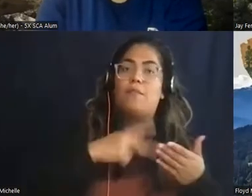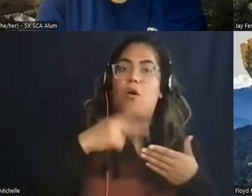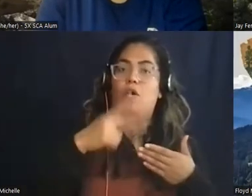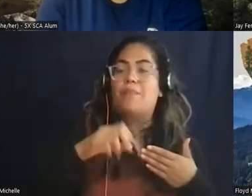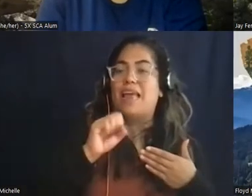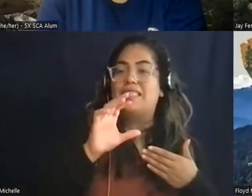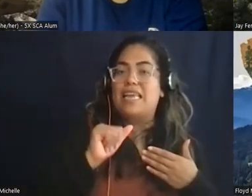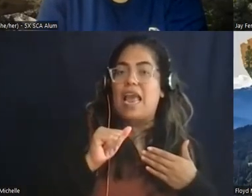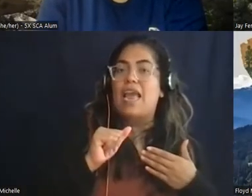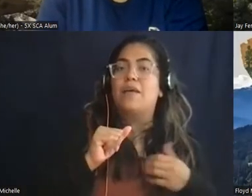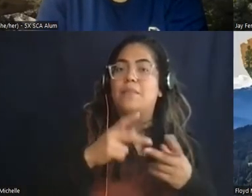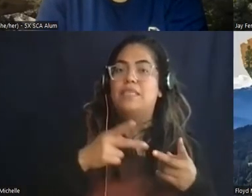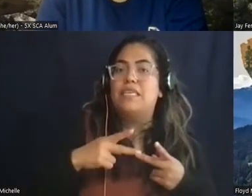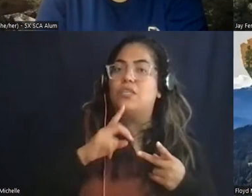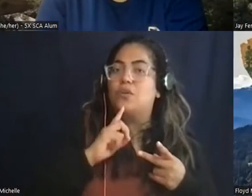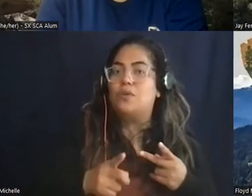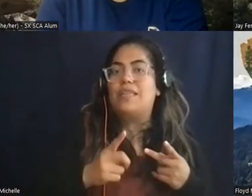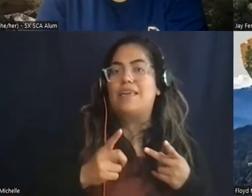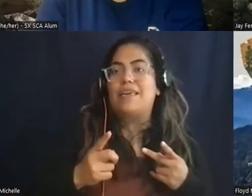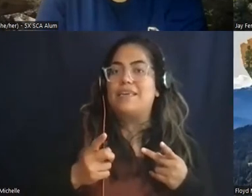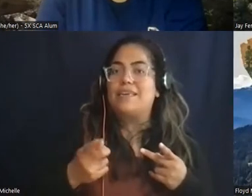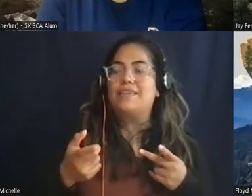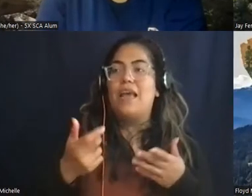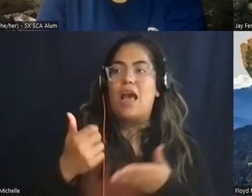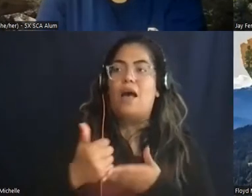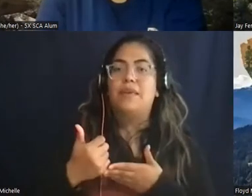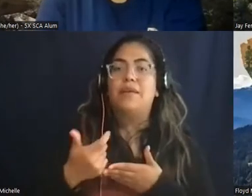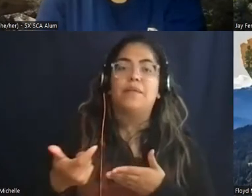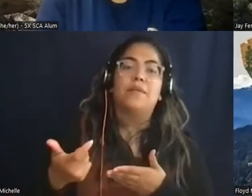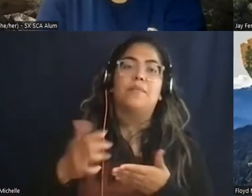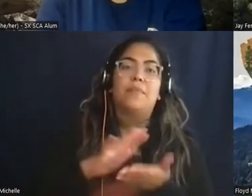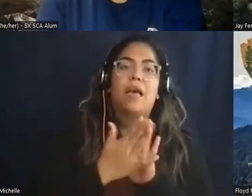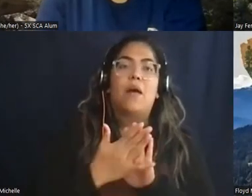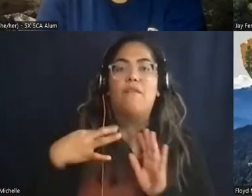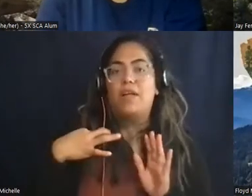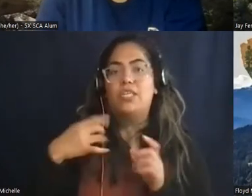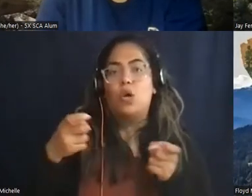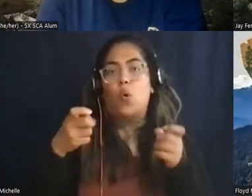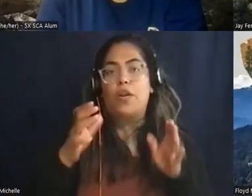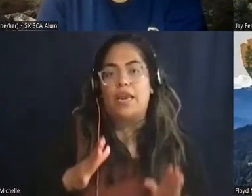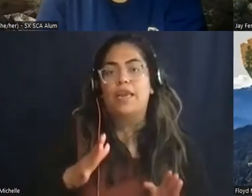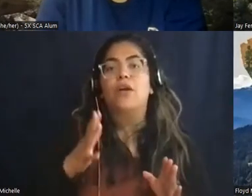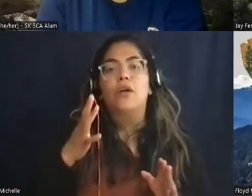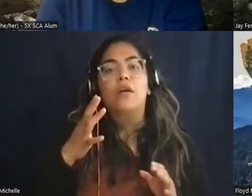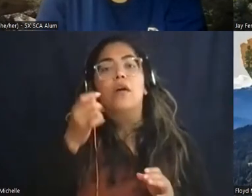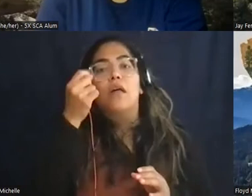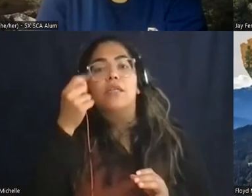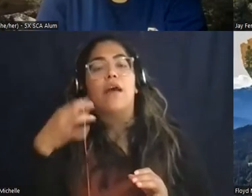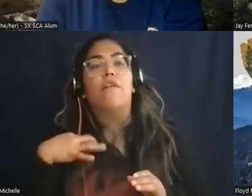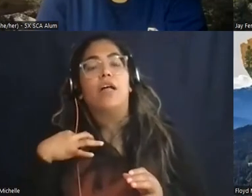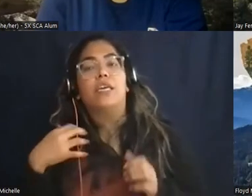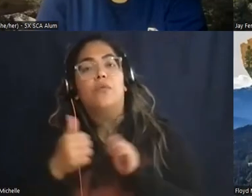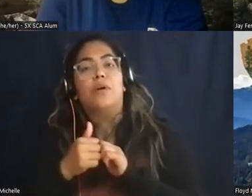position really naturally uh flowed into me becoming a volunteer coordinator um and volunteerism with the park service and in